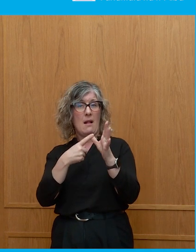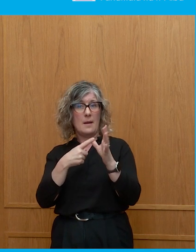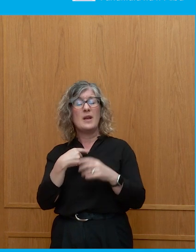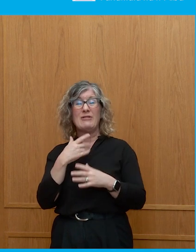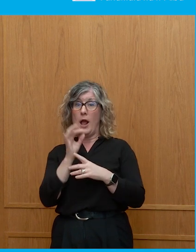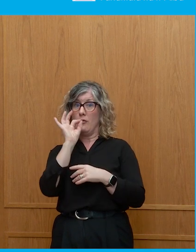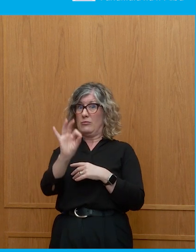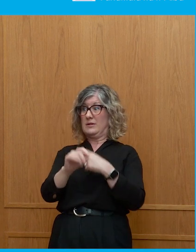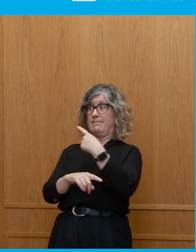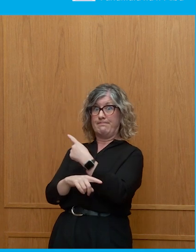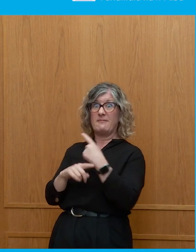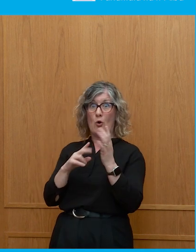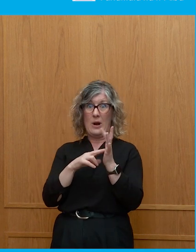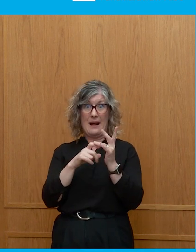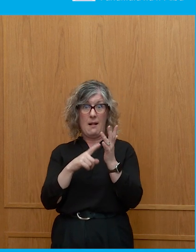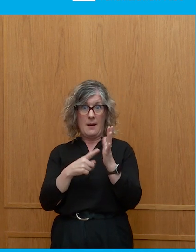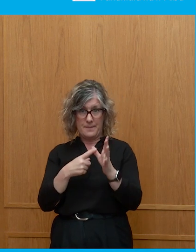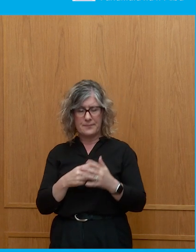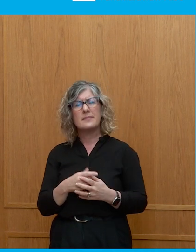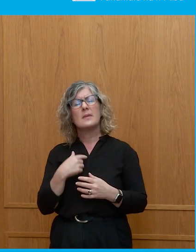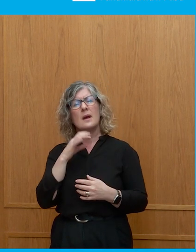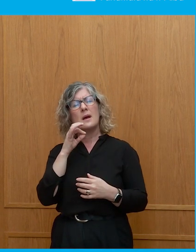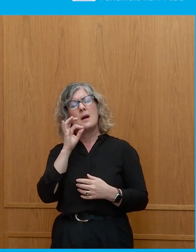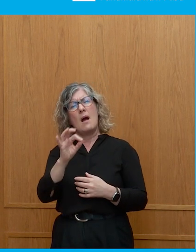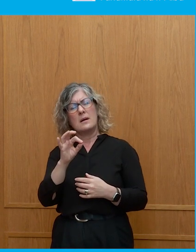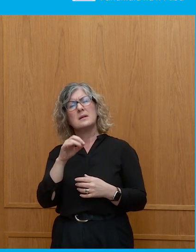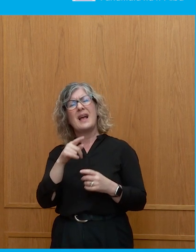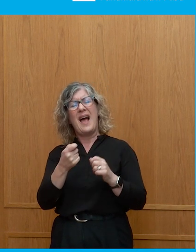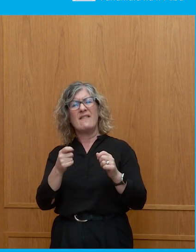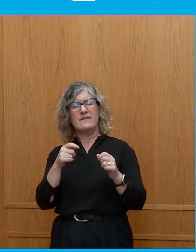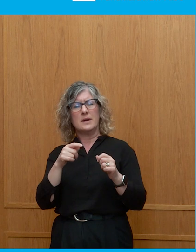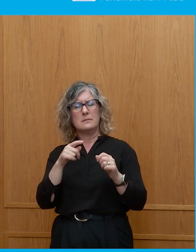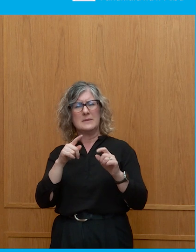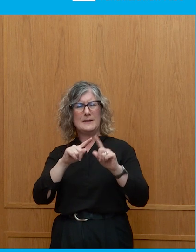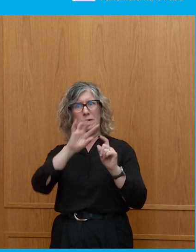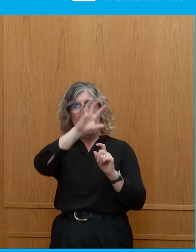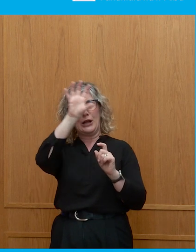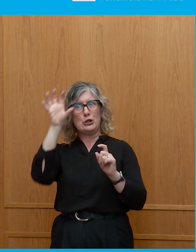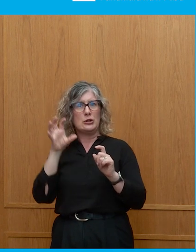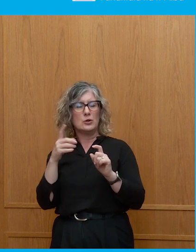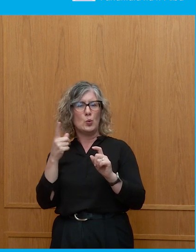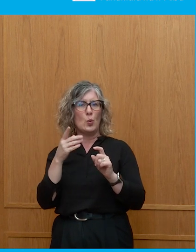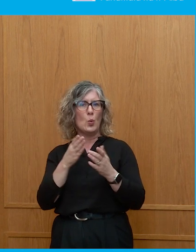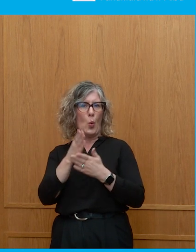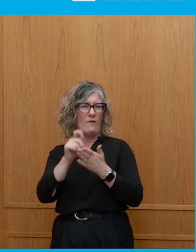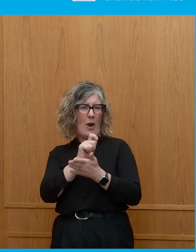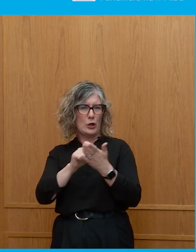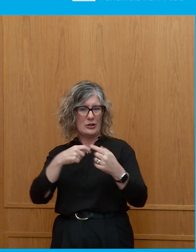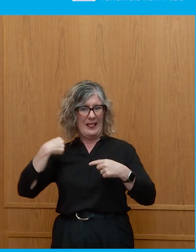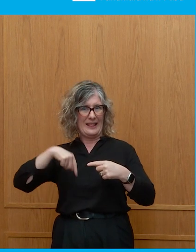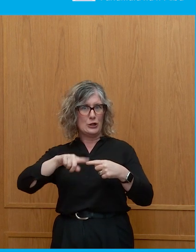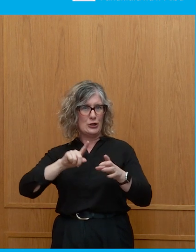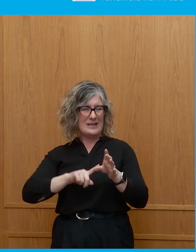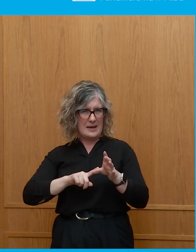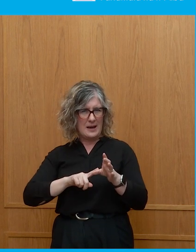Nicola, if I may. Of the nations of the world going to poll this year, how many of them have